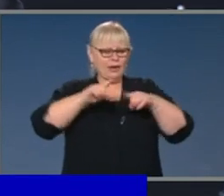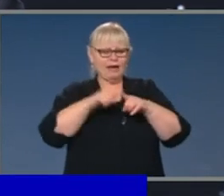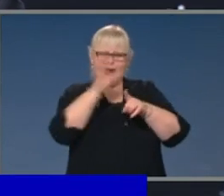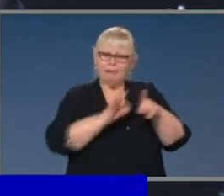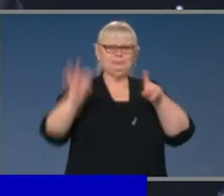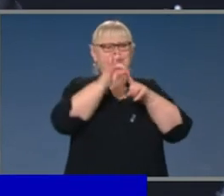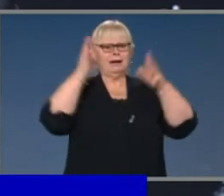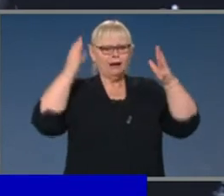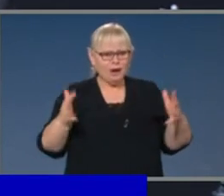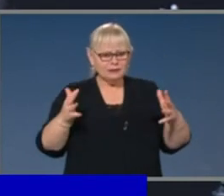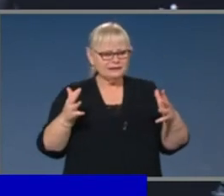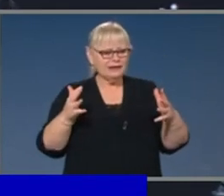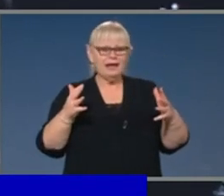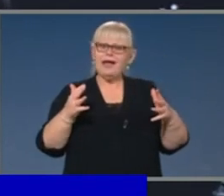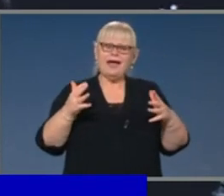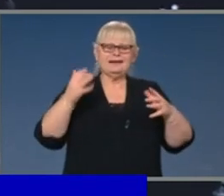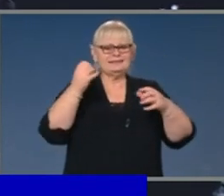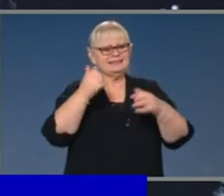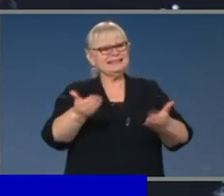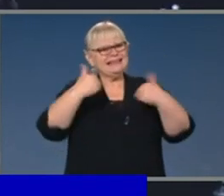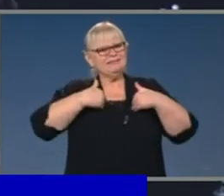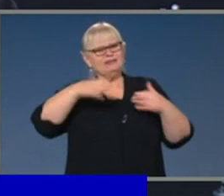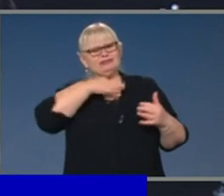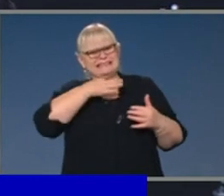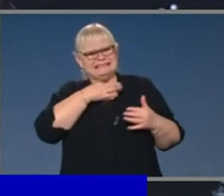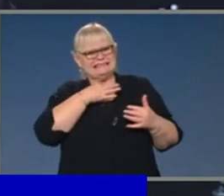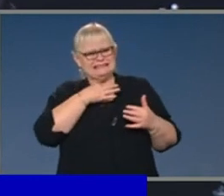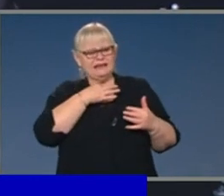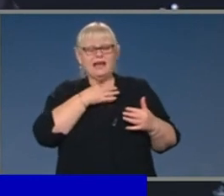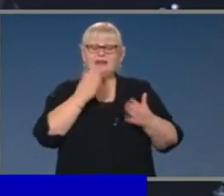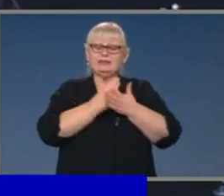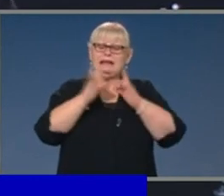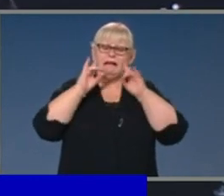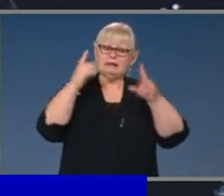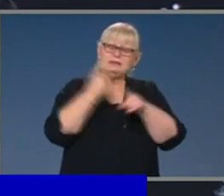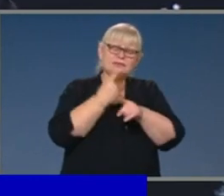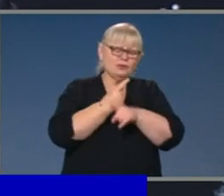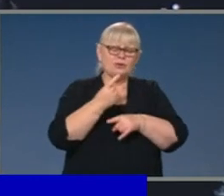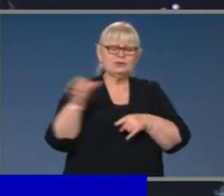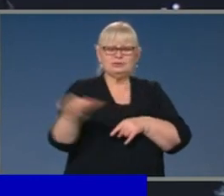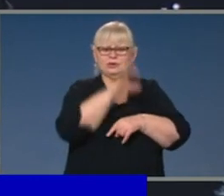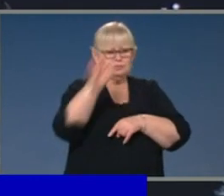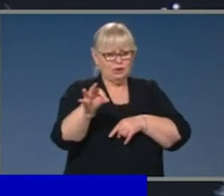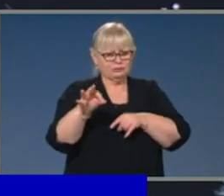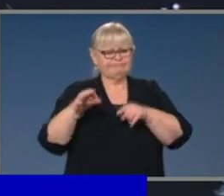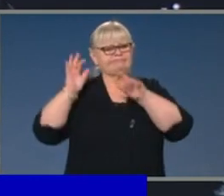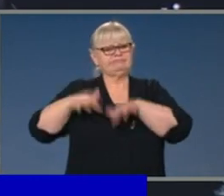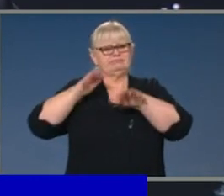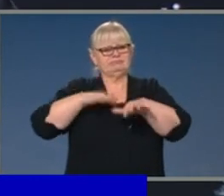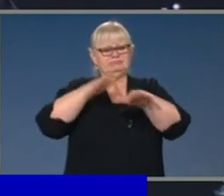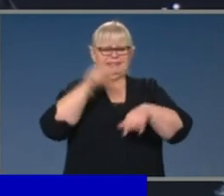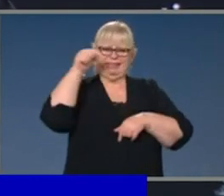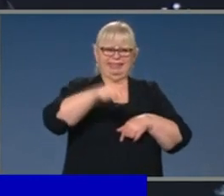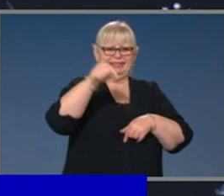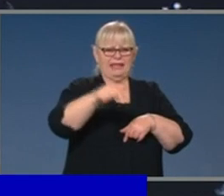at risk. And the very clear message is that people should not attend those events, because it is